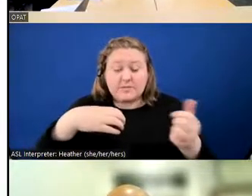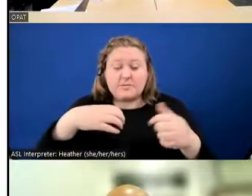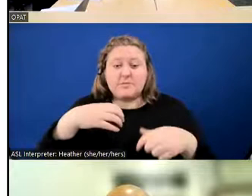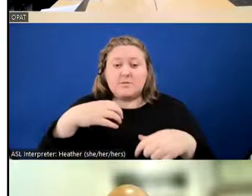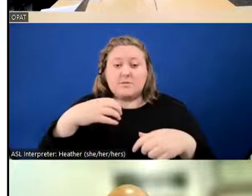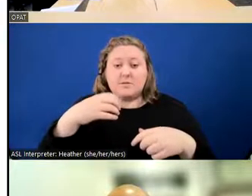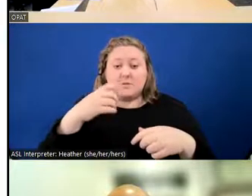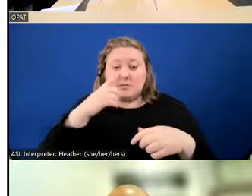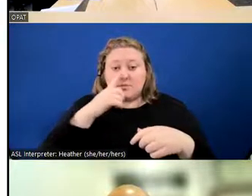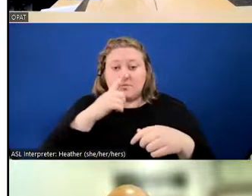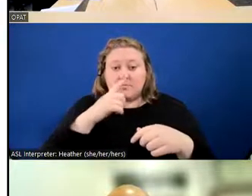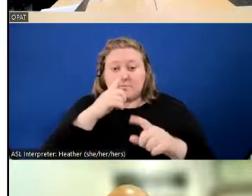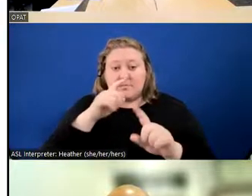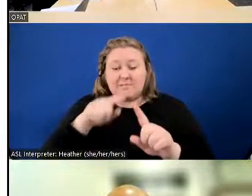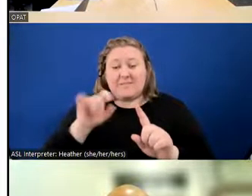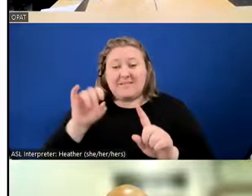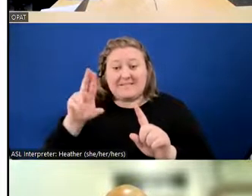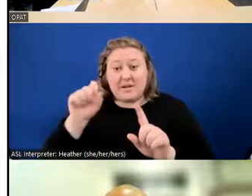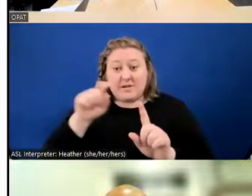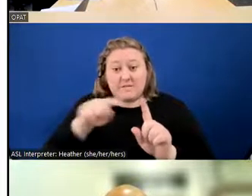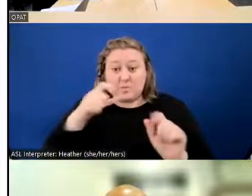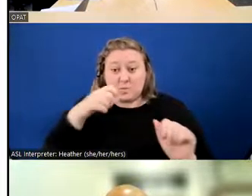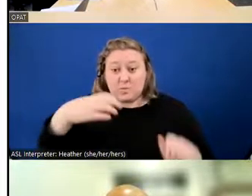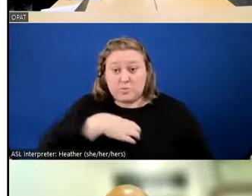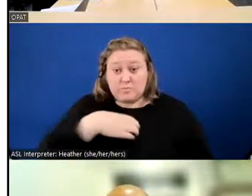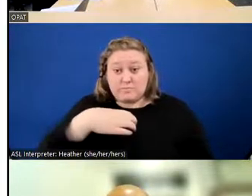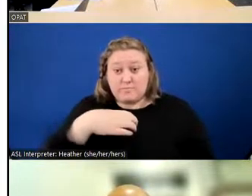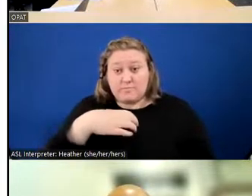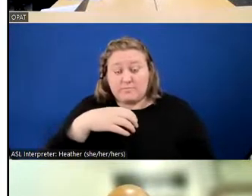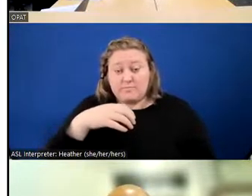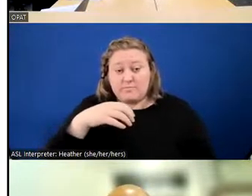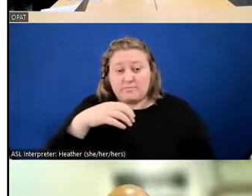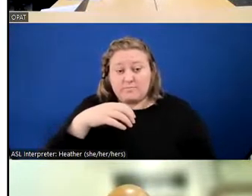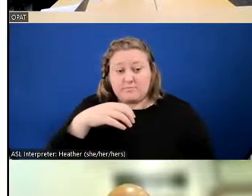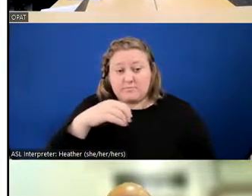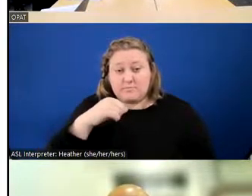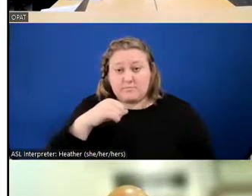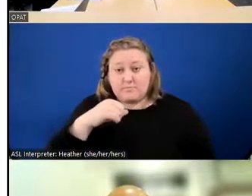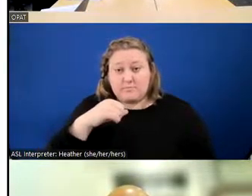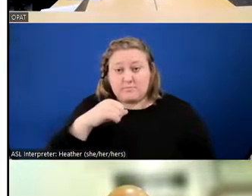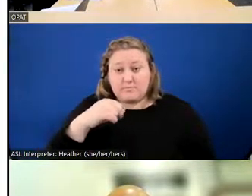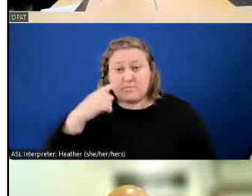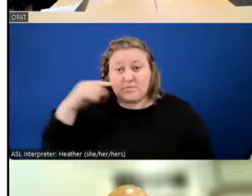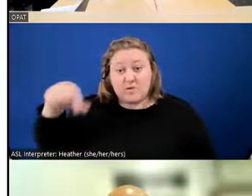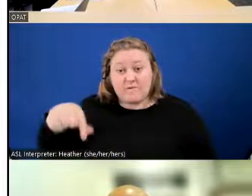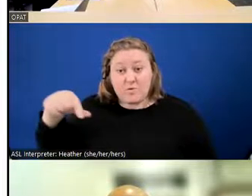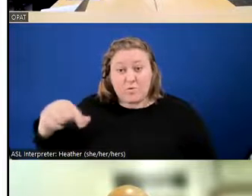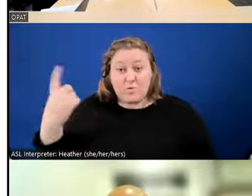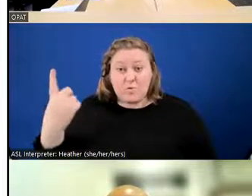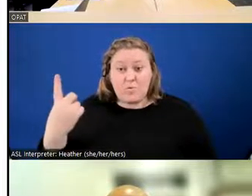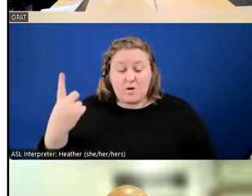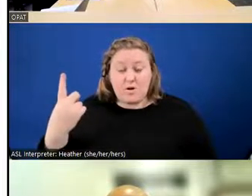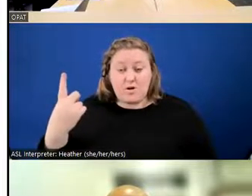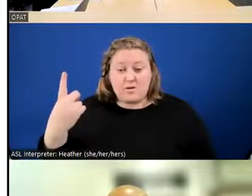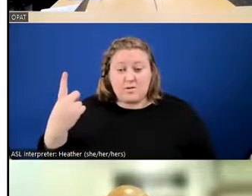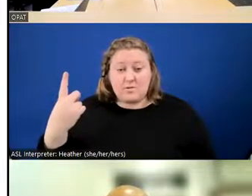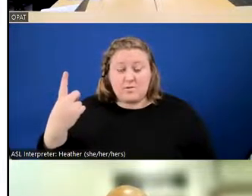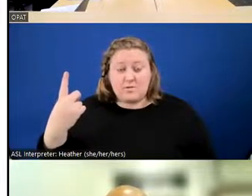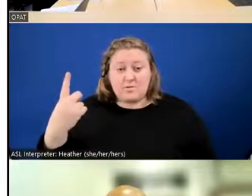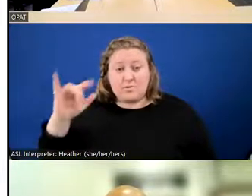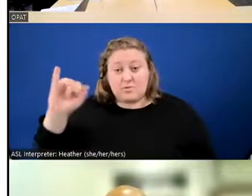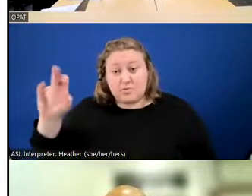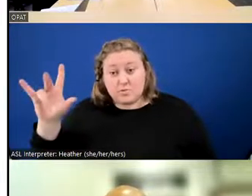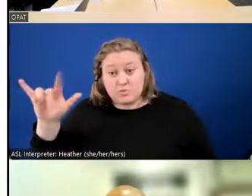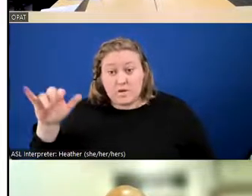investigatory status of those complainants. So for quarter one, July and August,